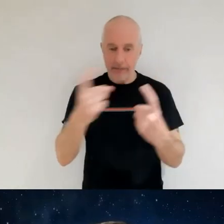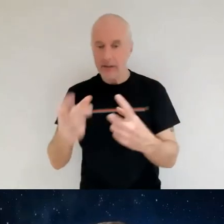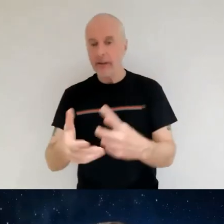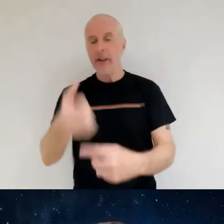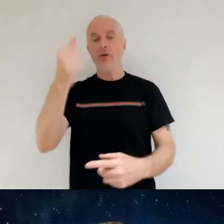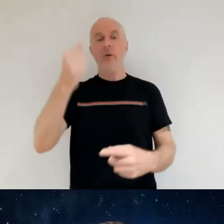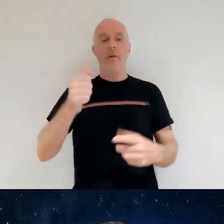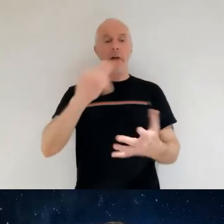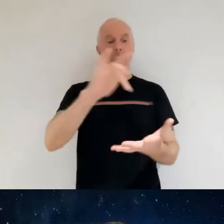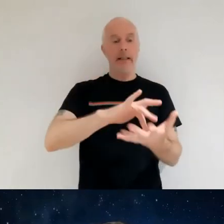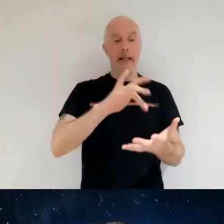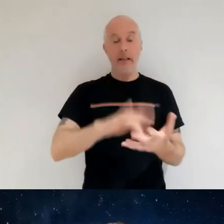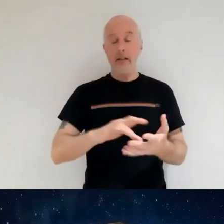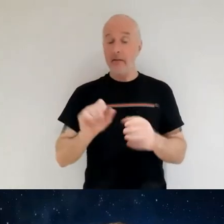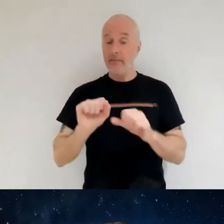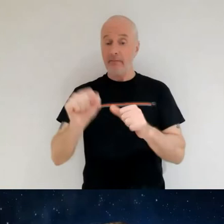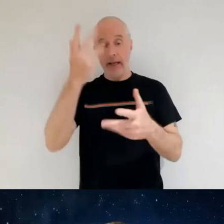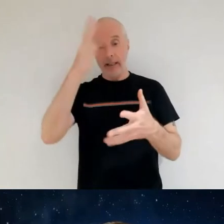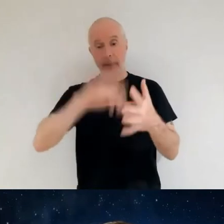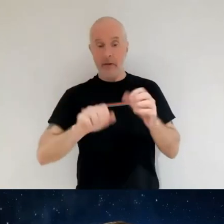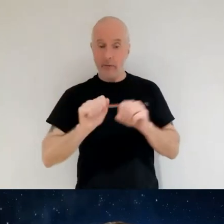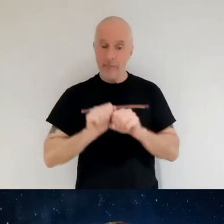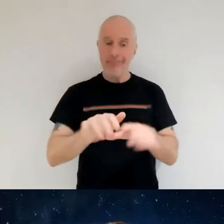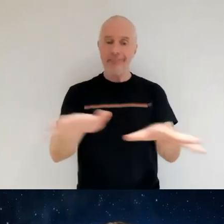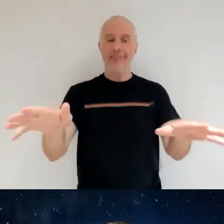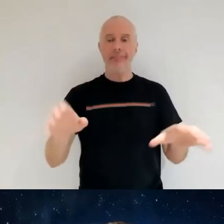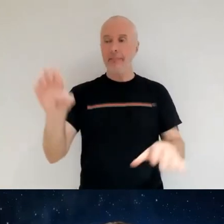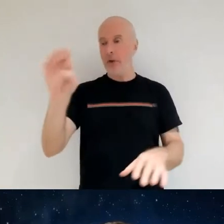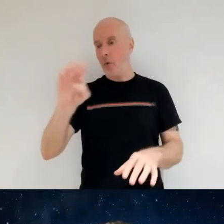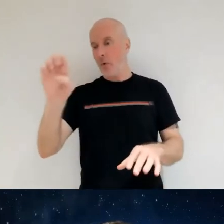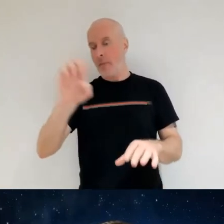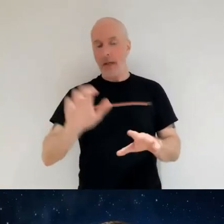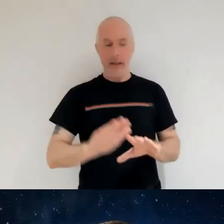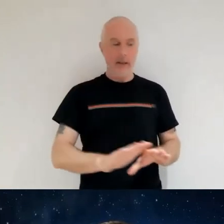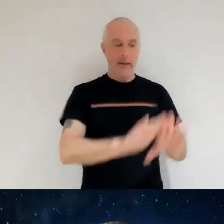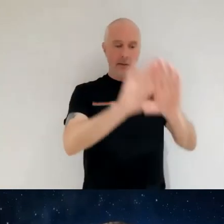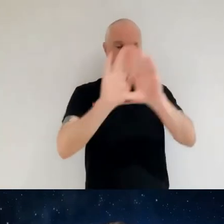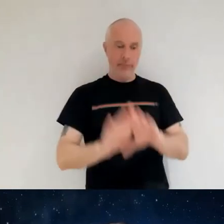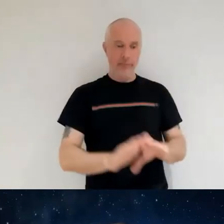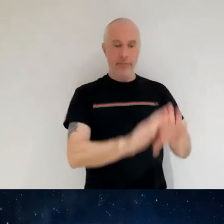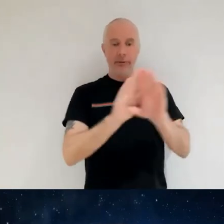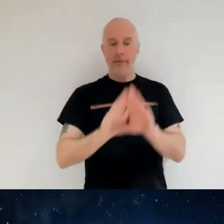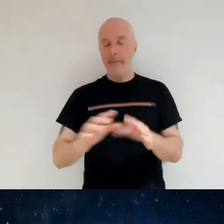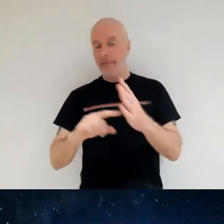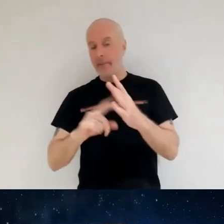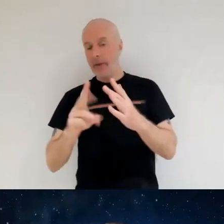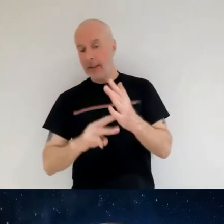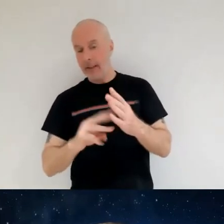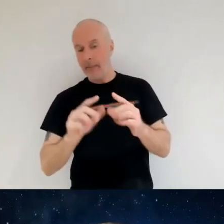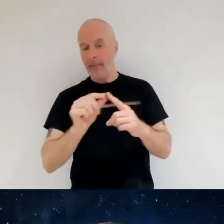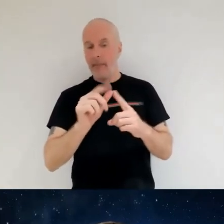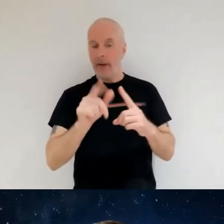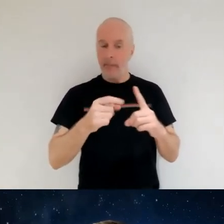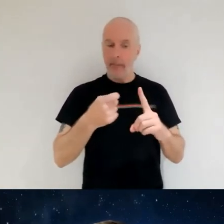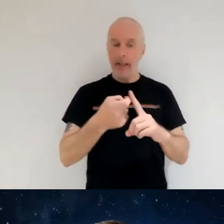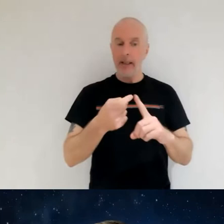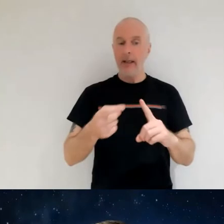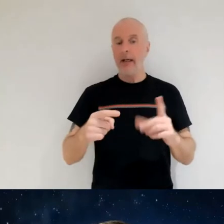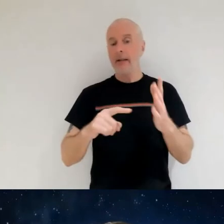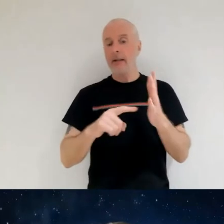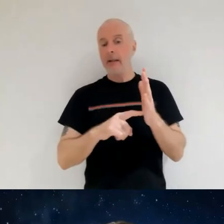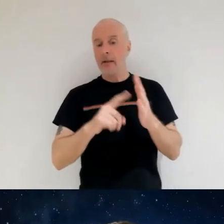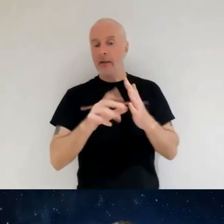children and families across europe she's developed activities for the missions of astronauts tim peak and thomas peskett and the rosetta